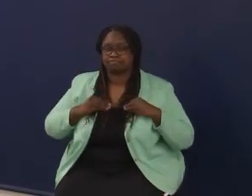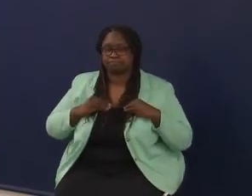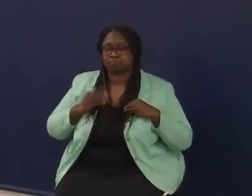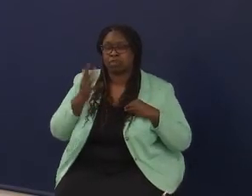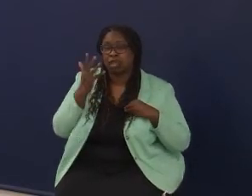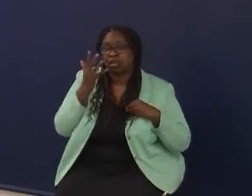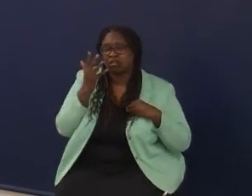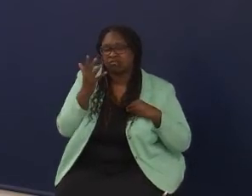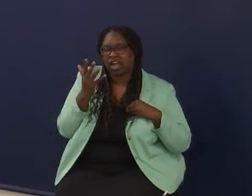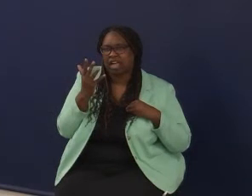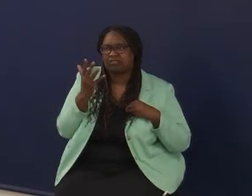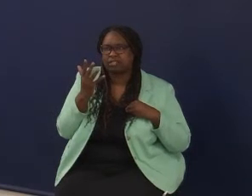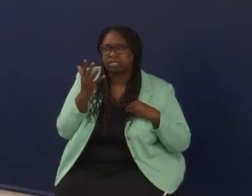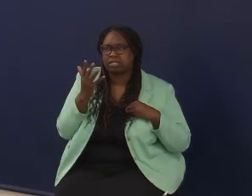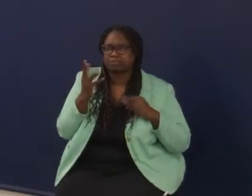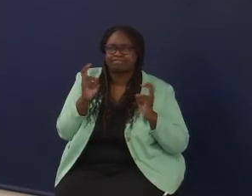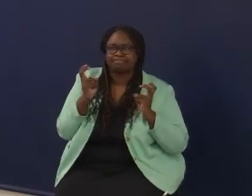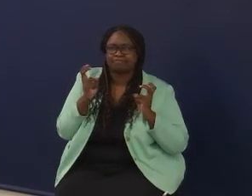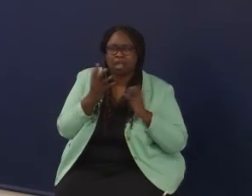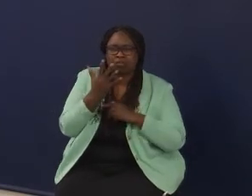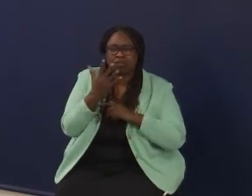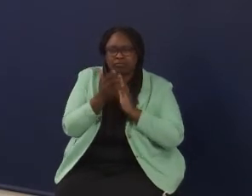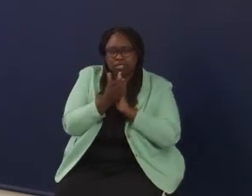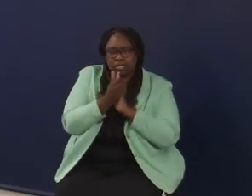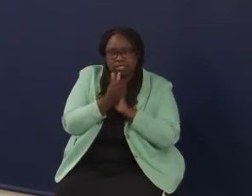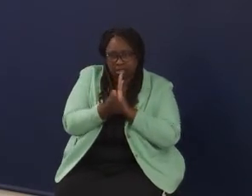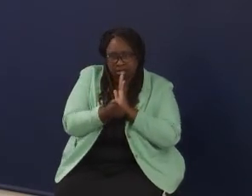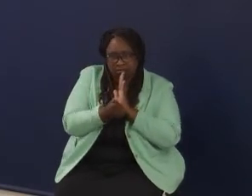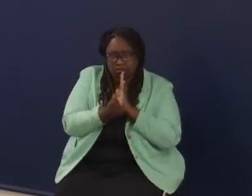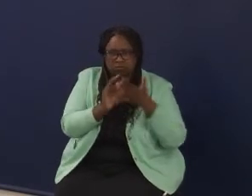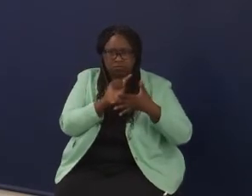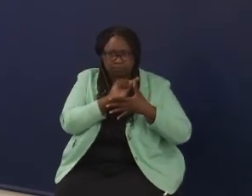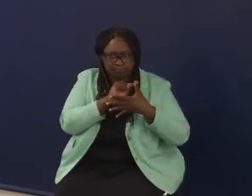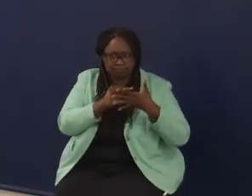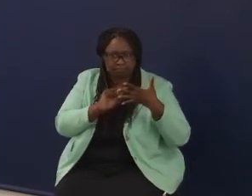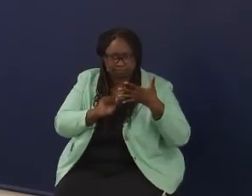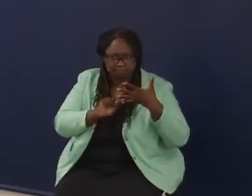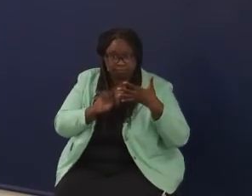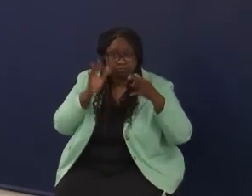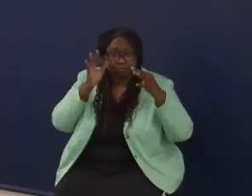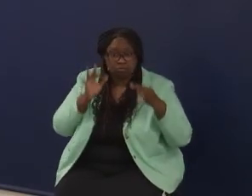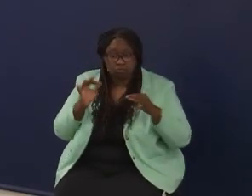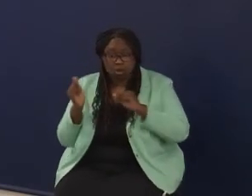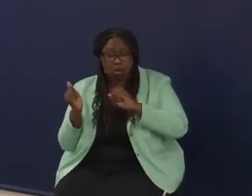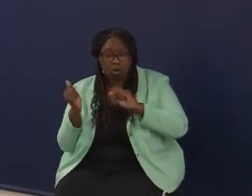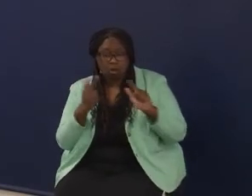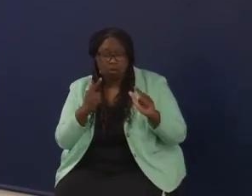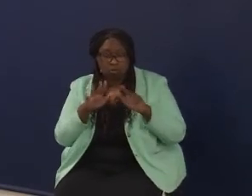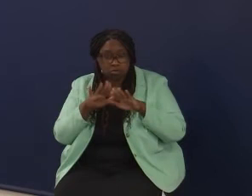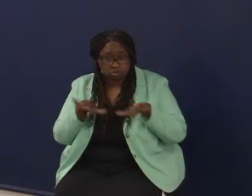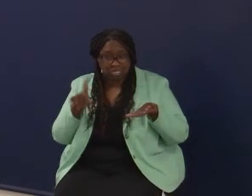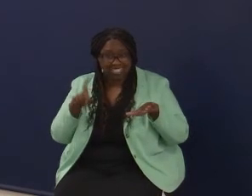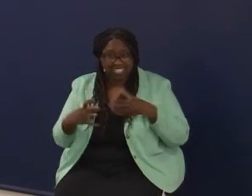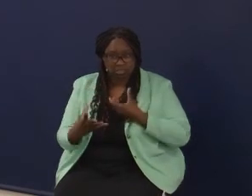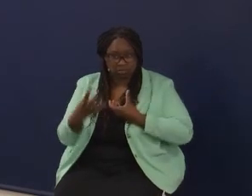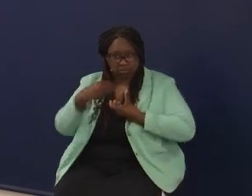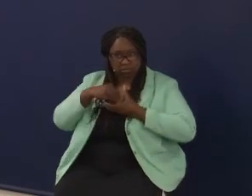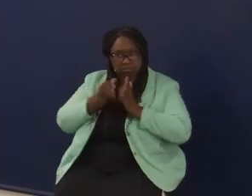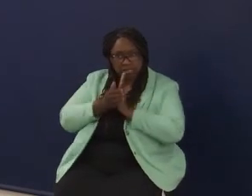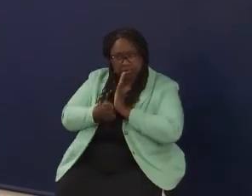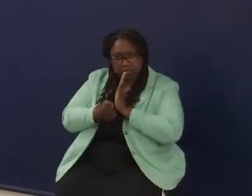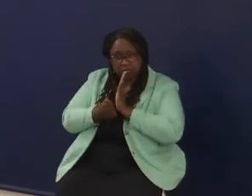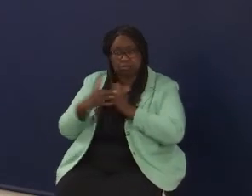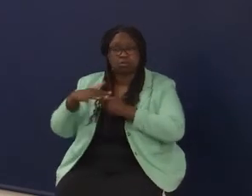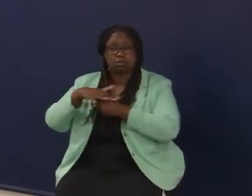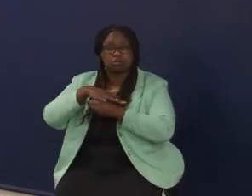sort of skills that they're saying all kids in this city need these. But at local schools,